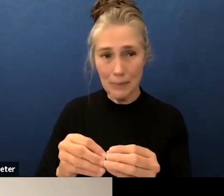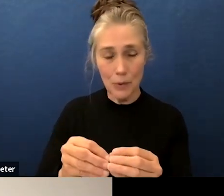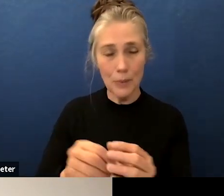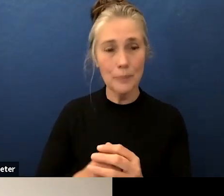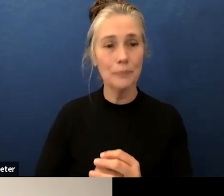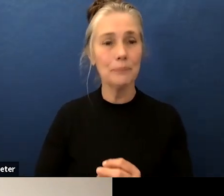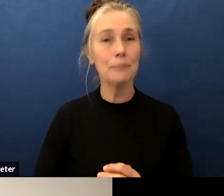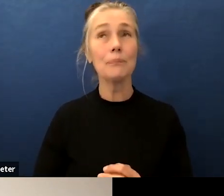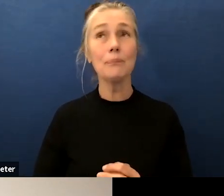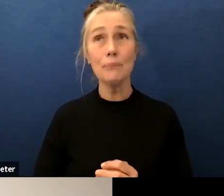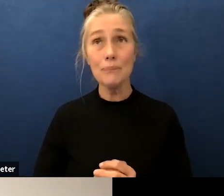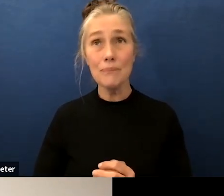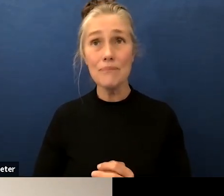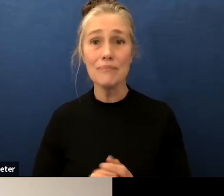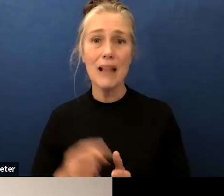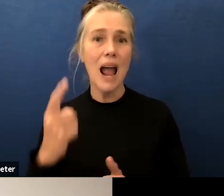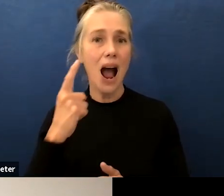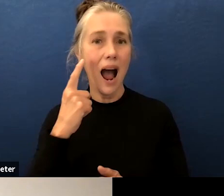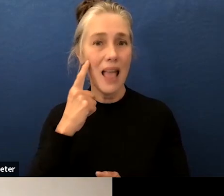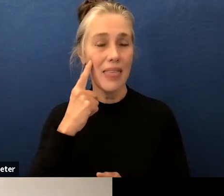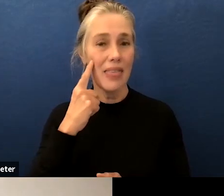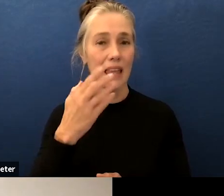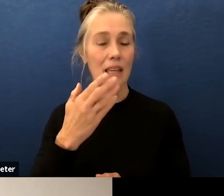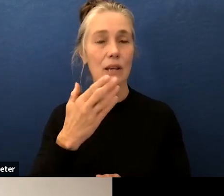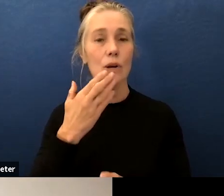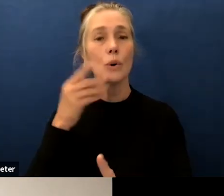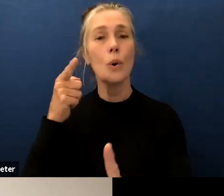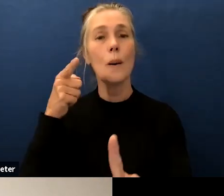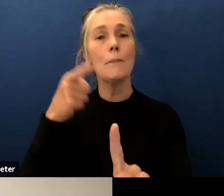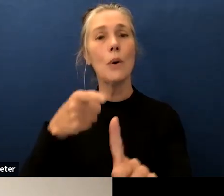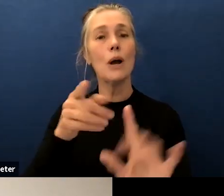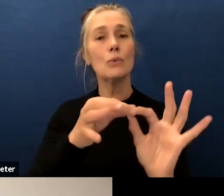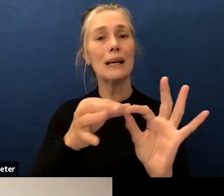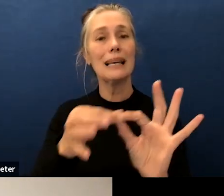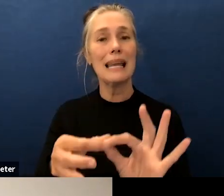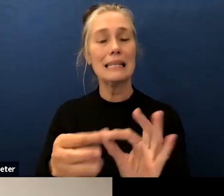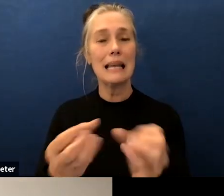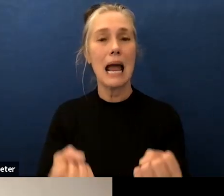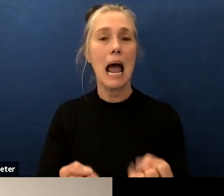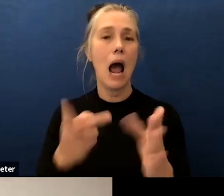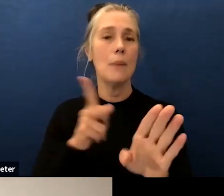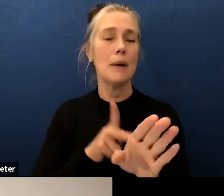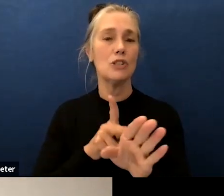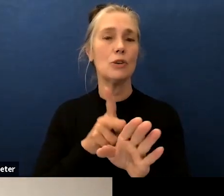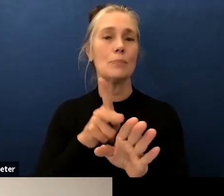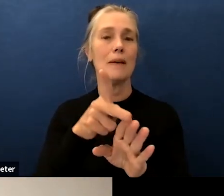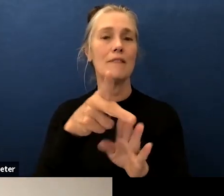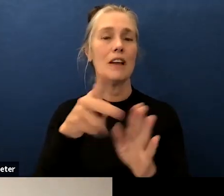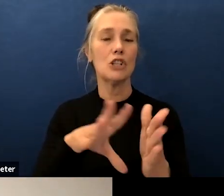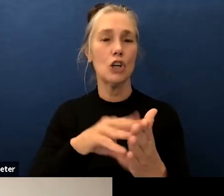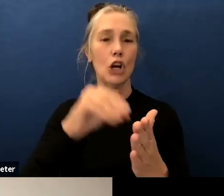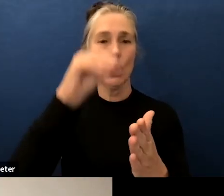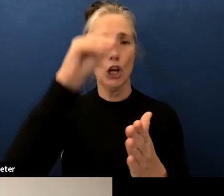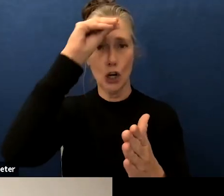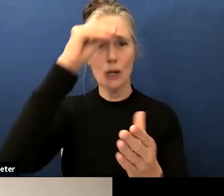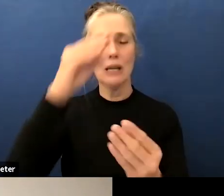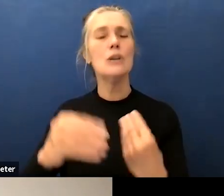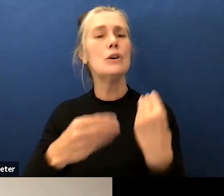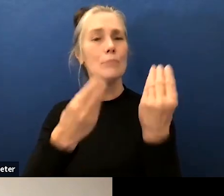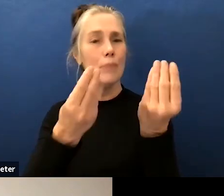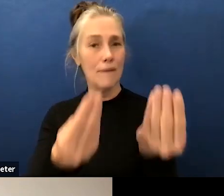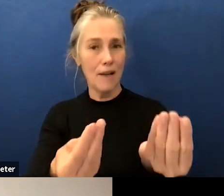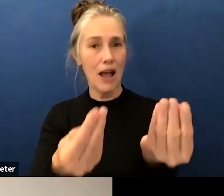i think there was a really good point in terms of bringing up how much professional learning were provided providing the teachers